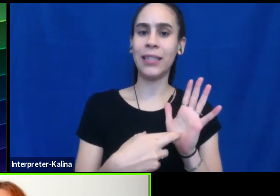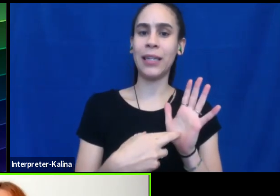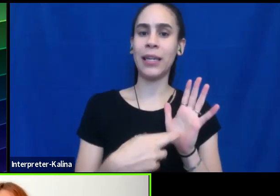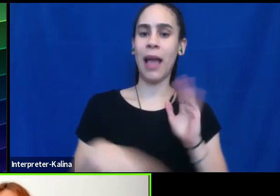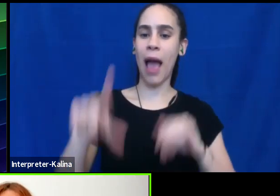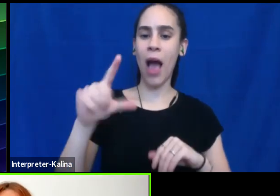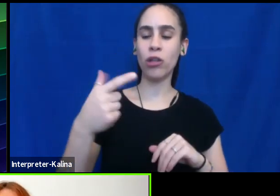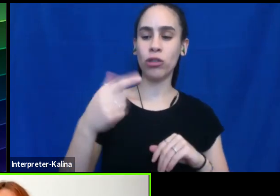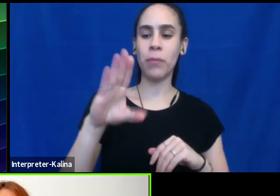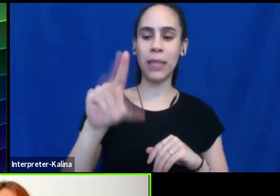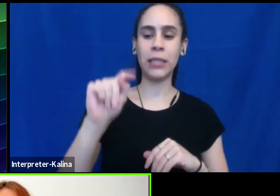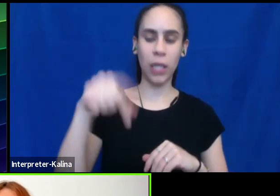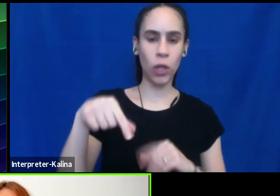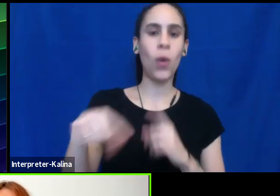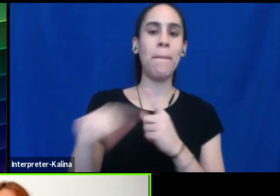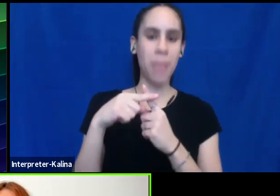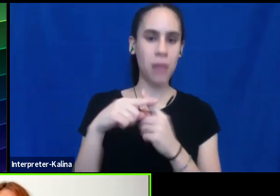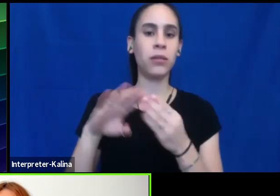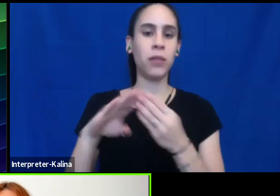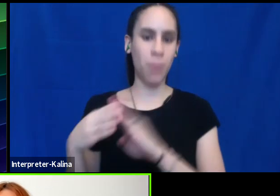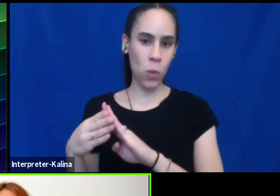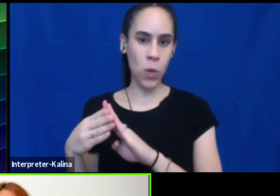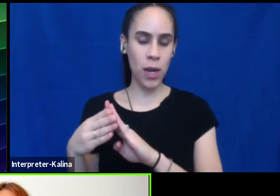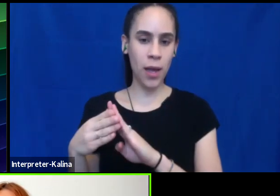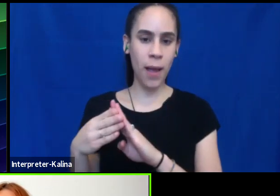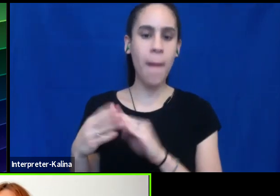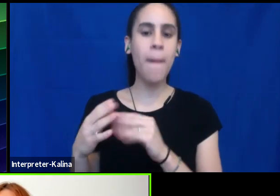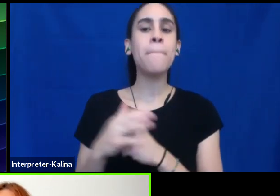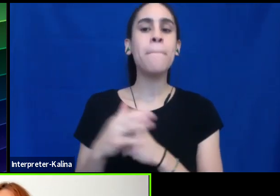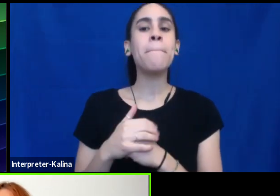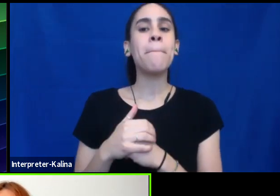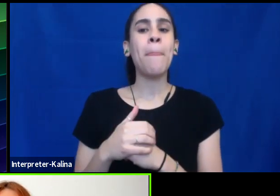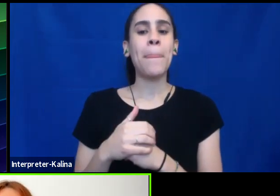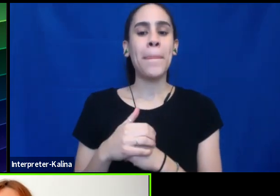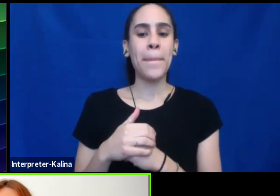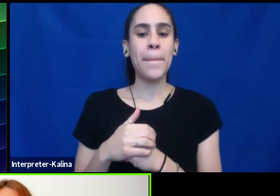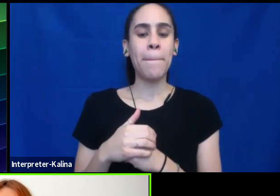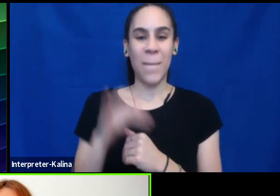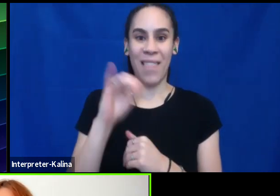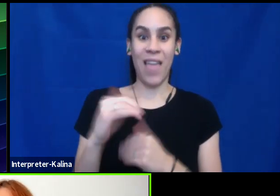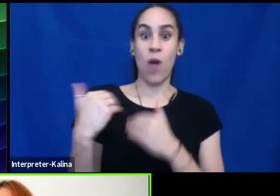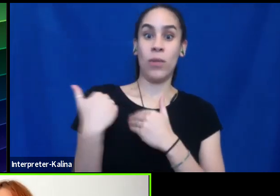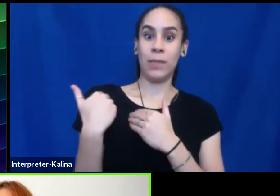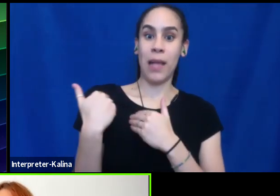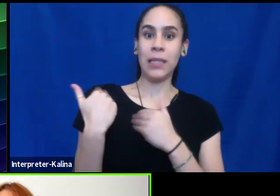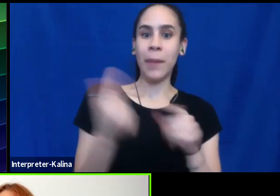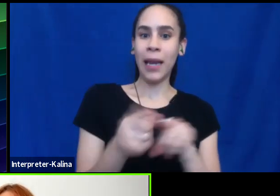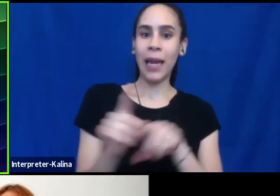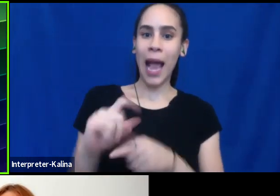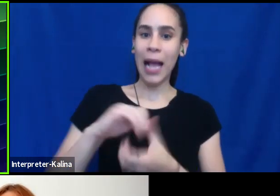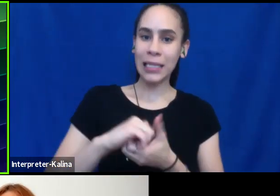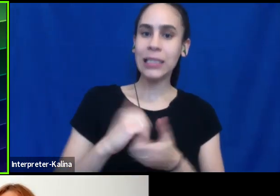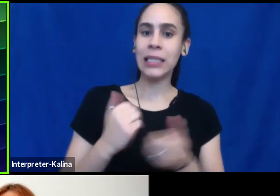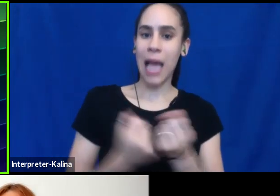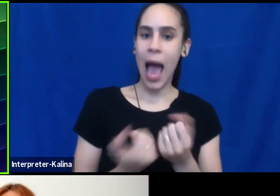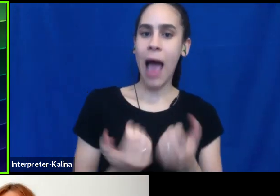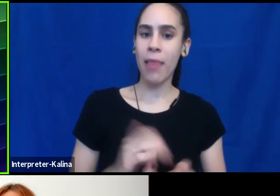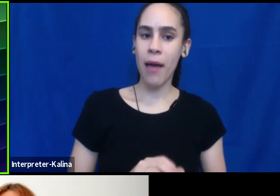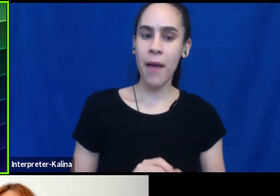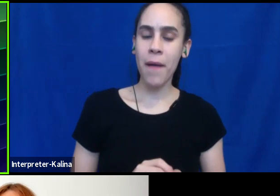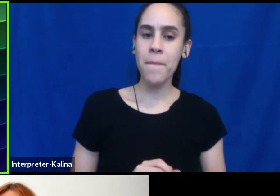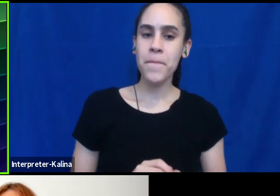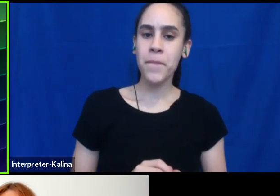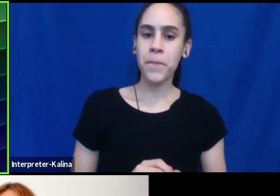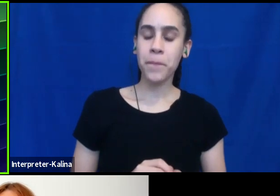LGBTQ plus community and, um, you know, that, that kind of responsibility as an ally. Mm-hmm. Yep.